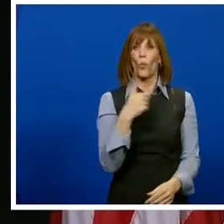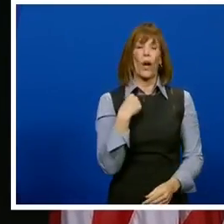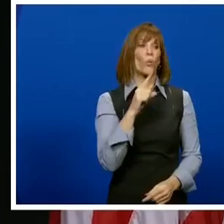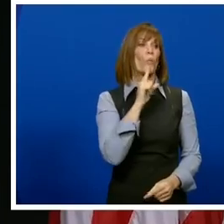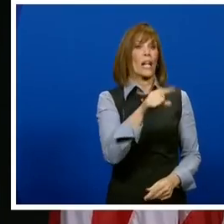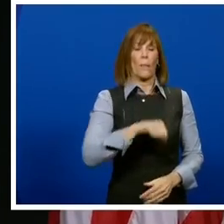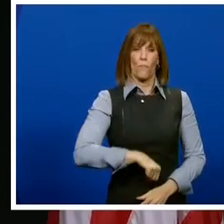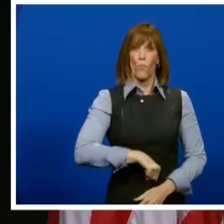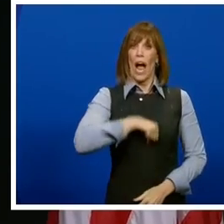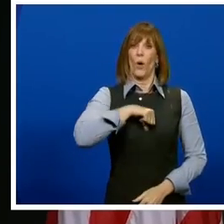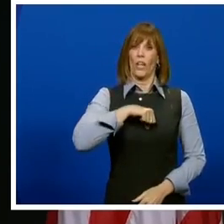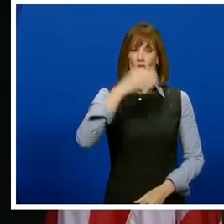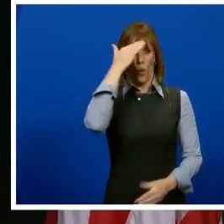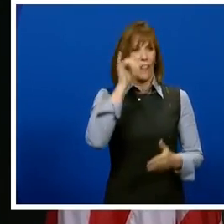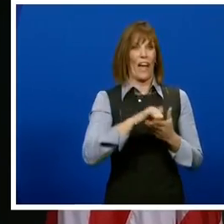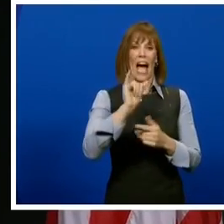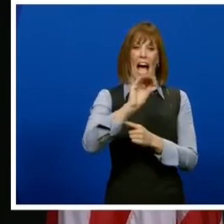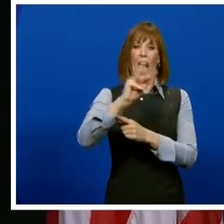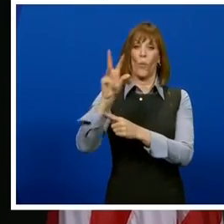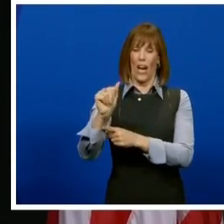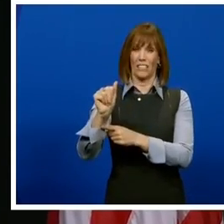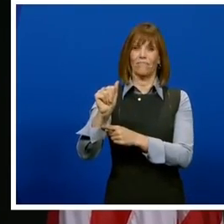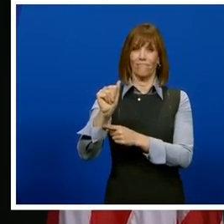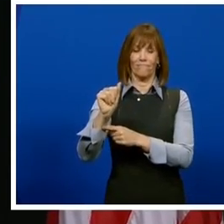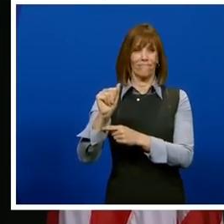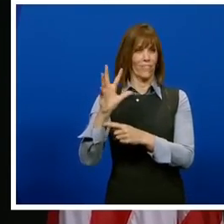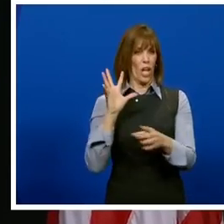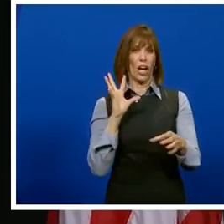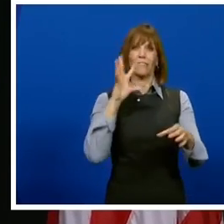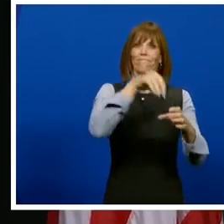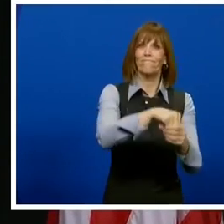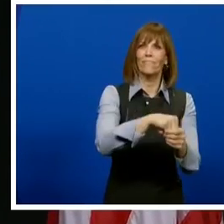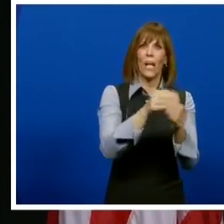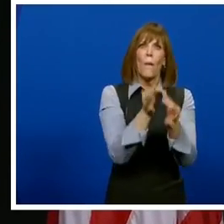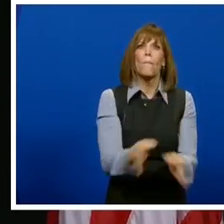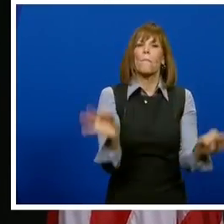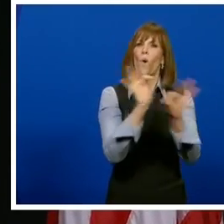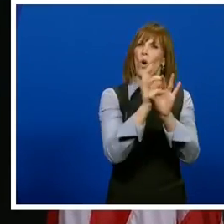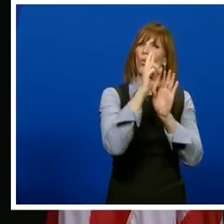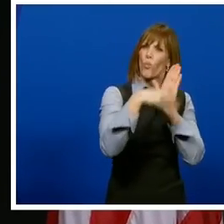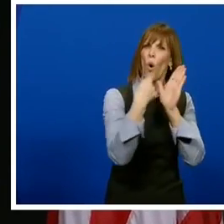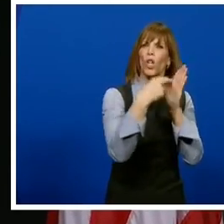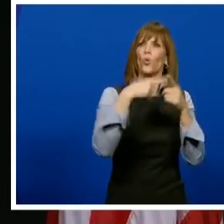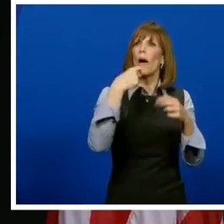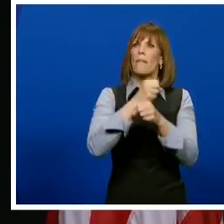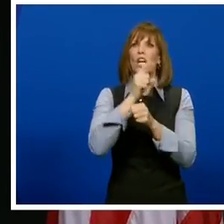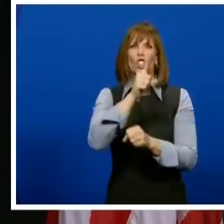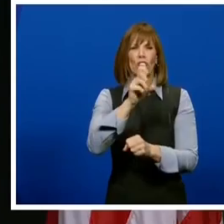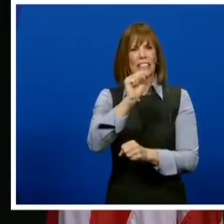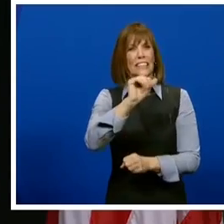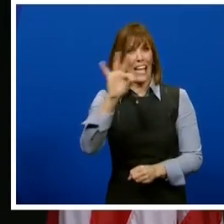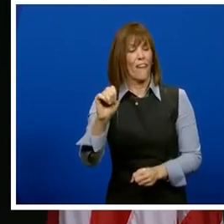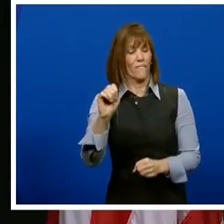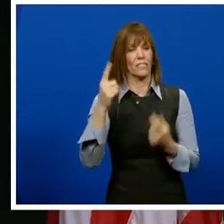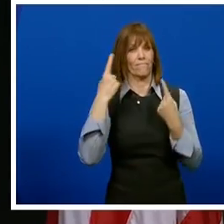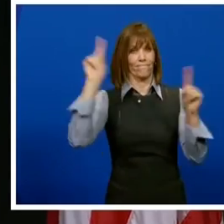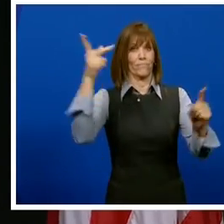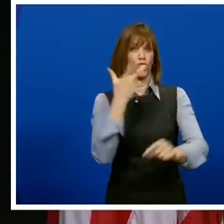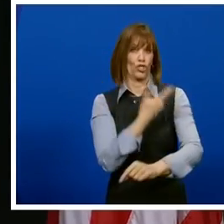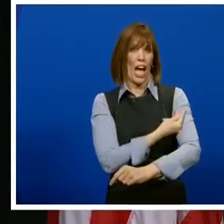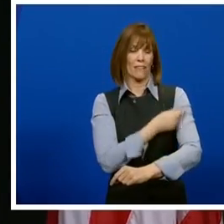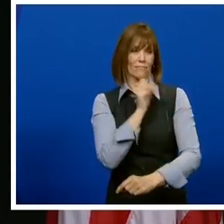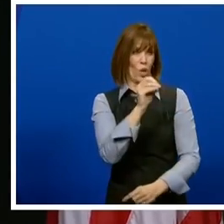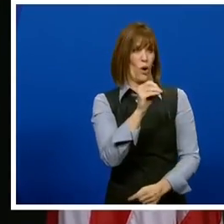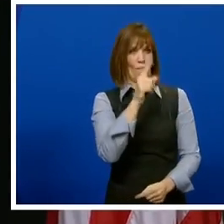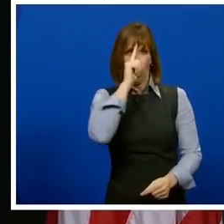so very proud, knowing that Iowa is playing such an important role in ensuring a safe and effective vaccine supply